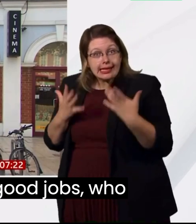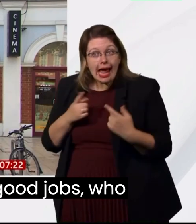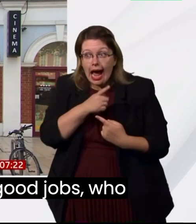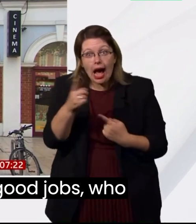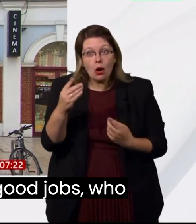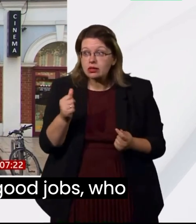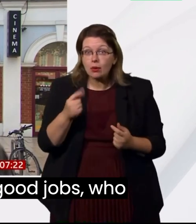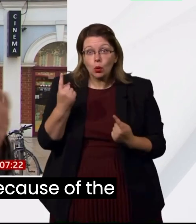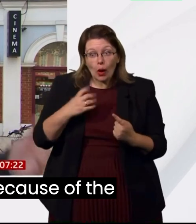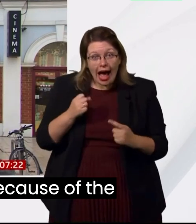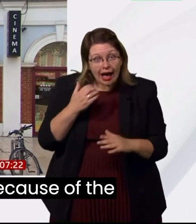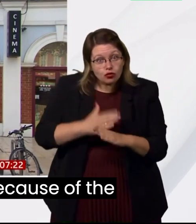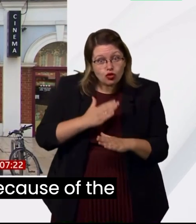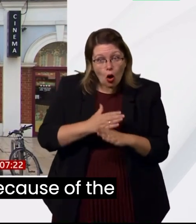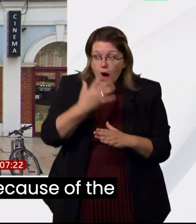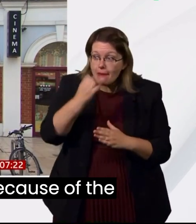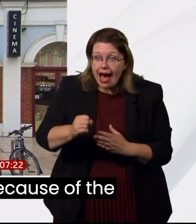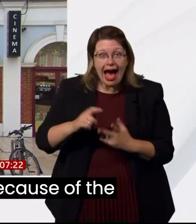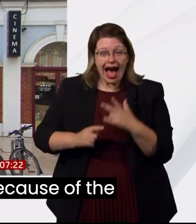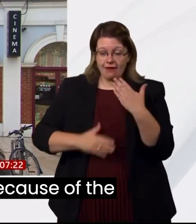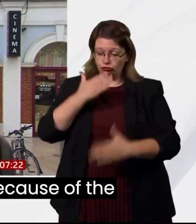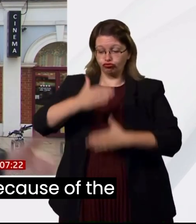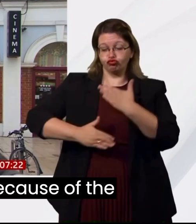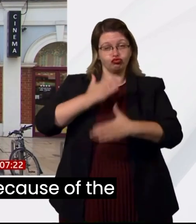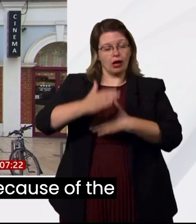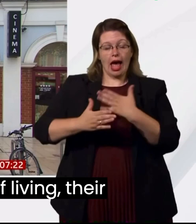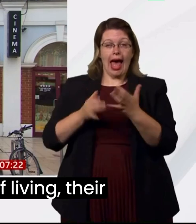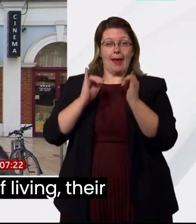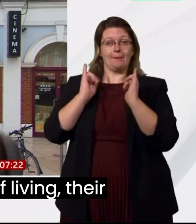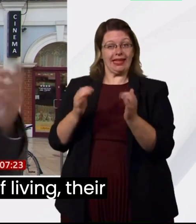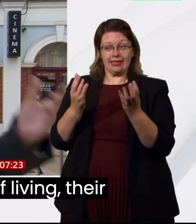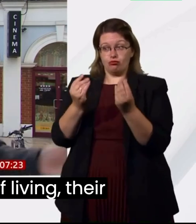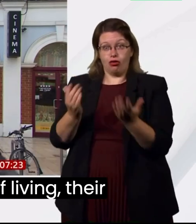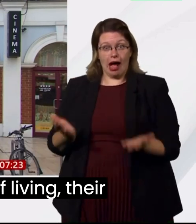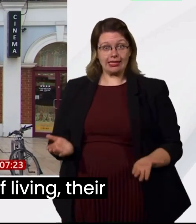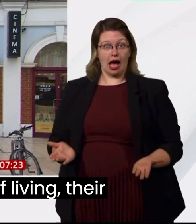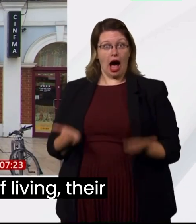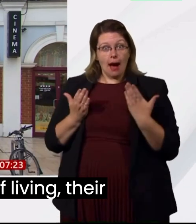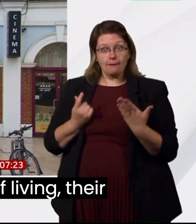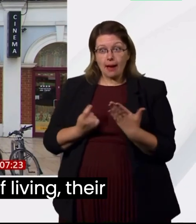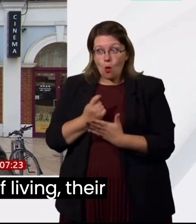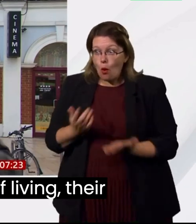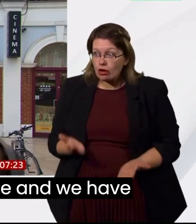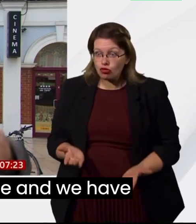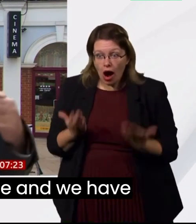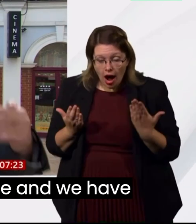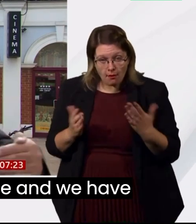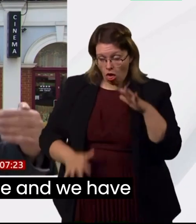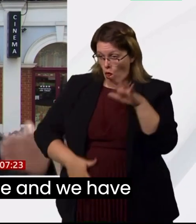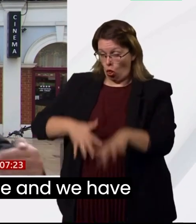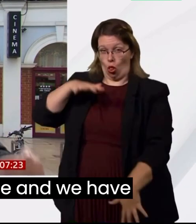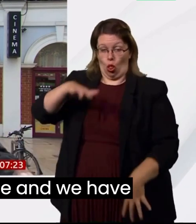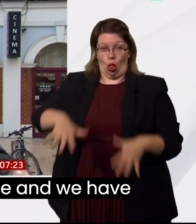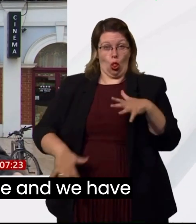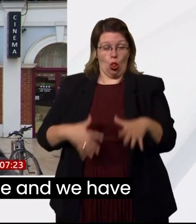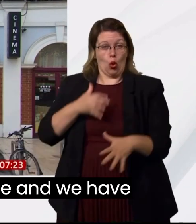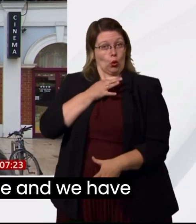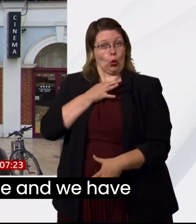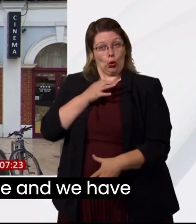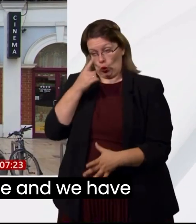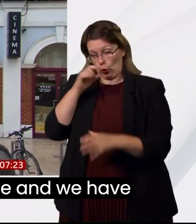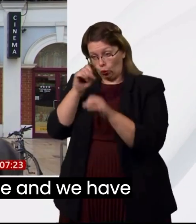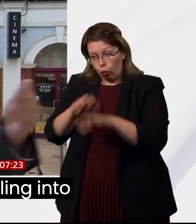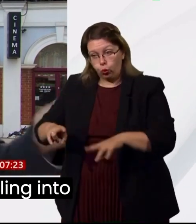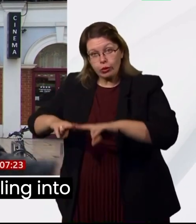good jobs, who have good stability, but because of the mortgage and the cost of living, there are people teetering on the edge